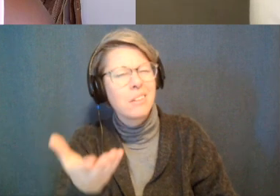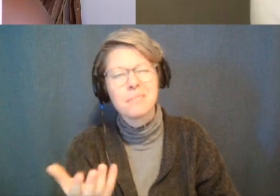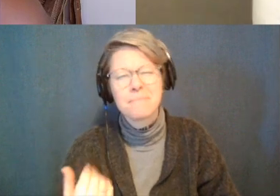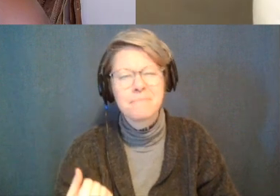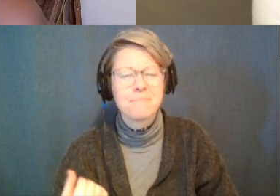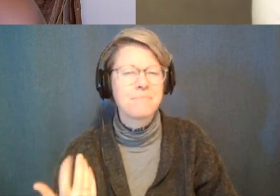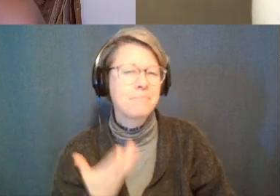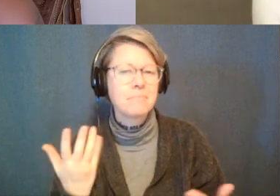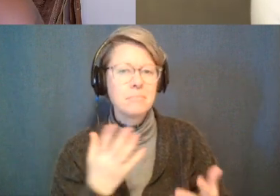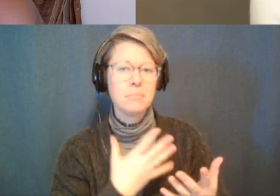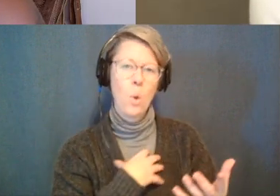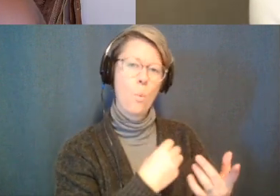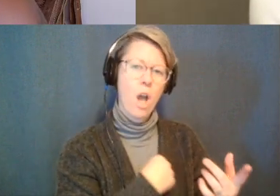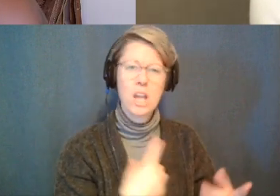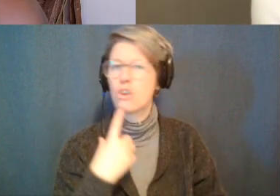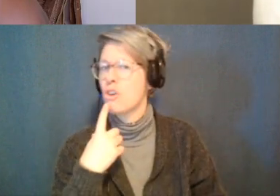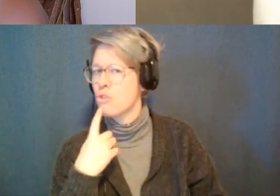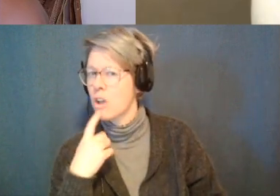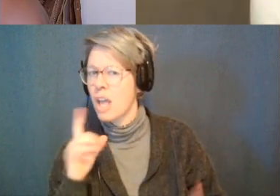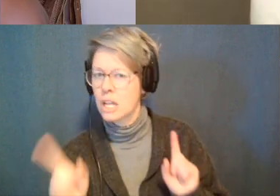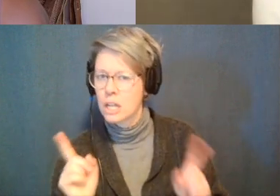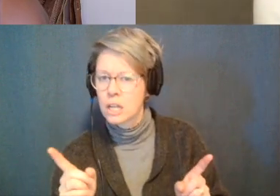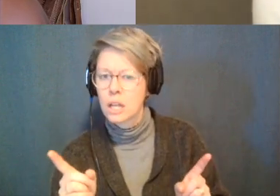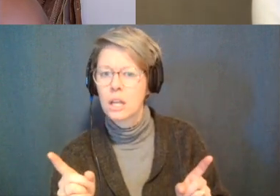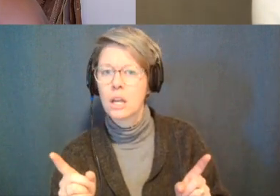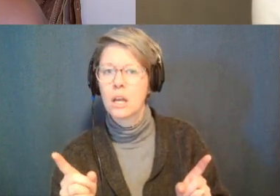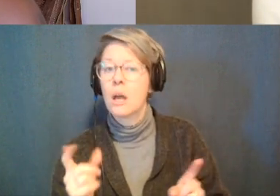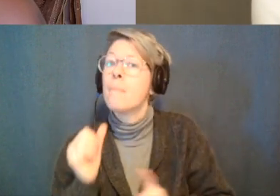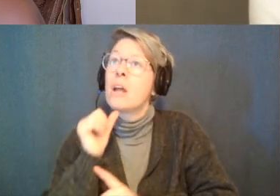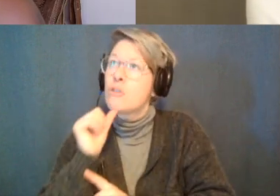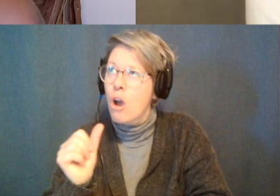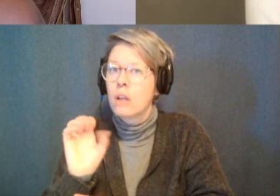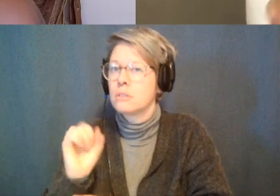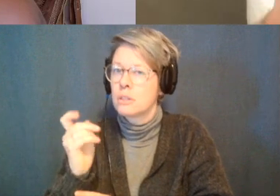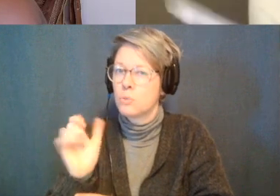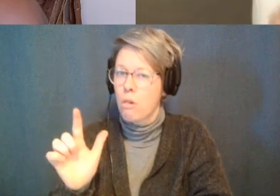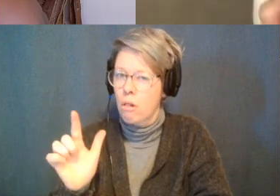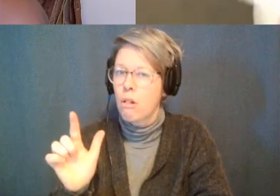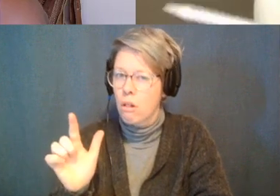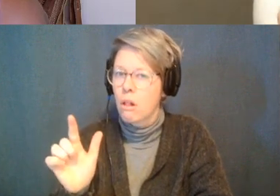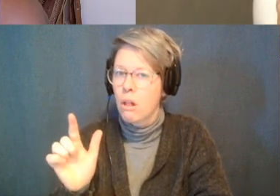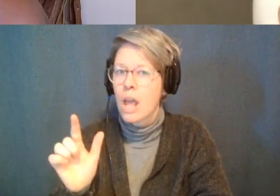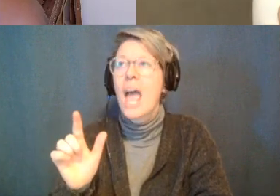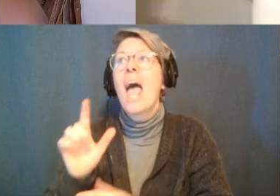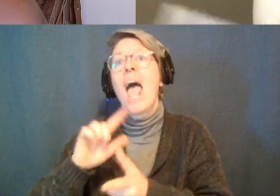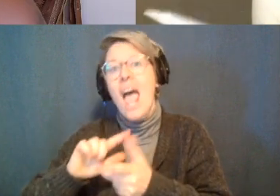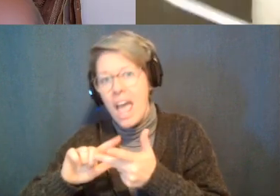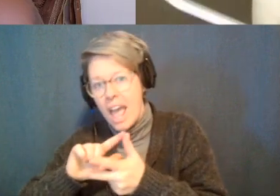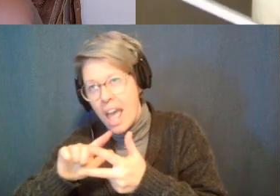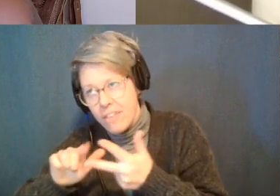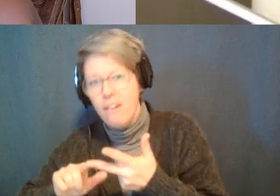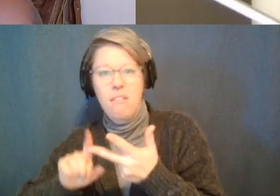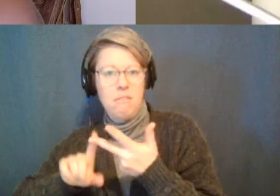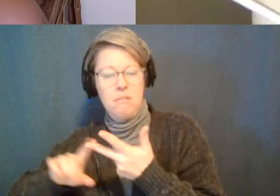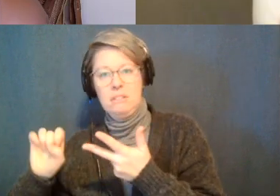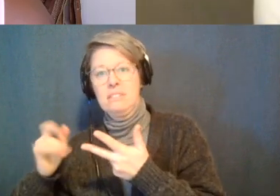white tantra and then red tantra that's not necessarily sexual and then like the act of sexual tantra